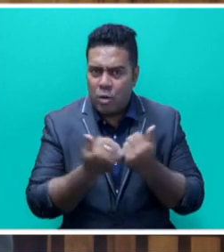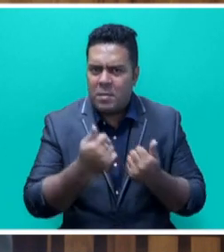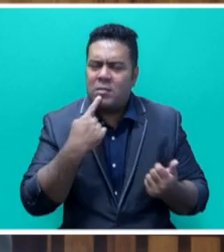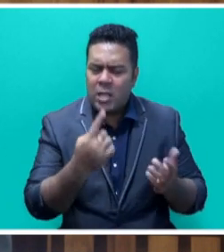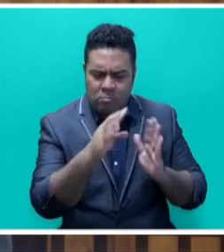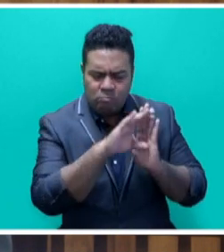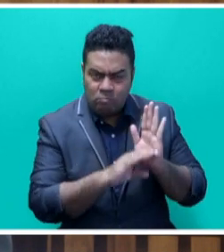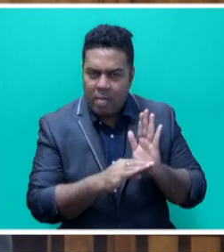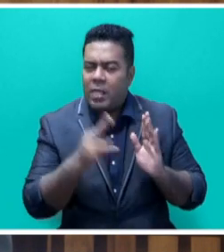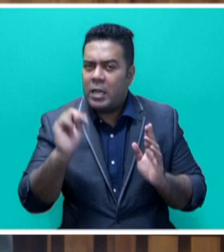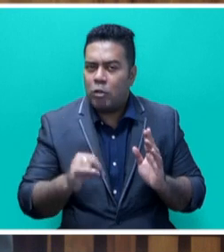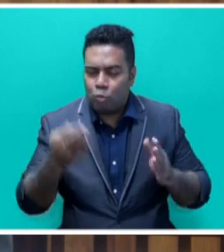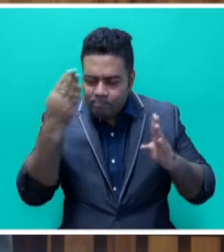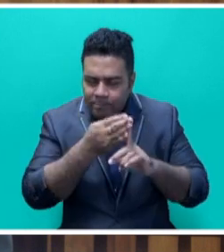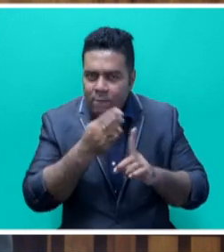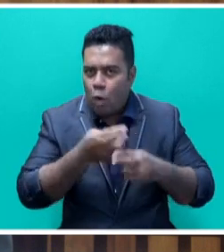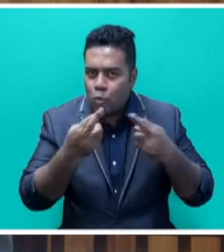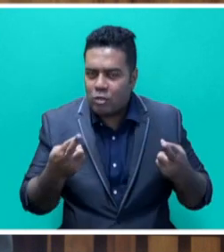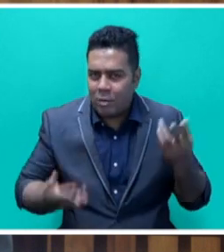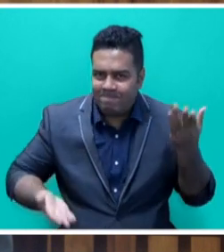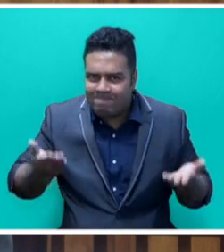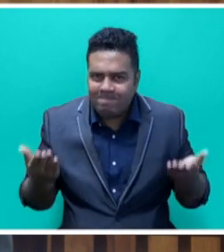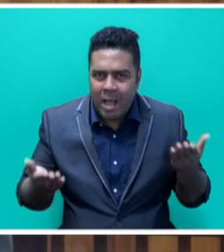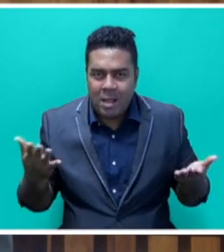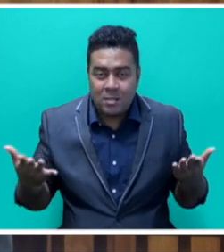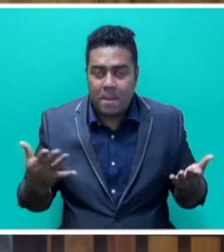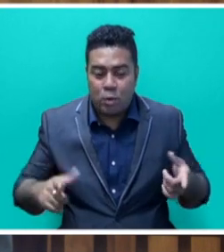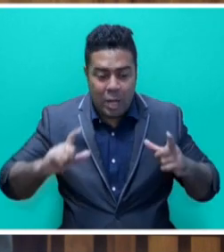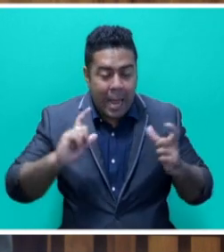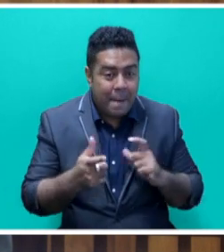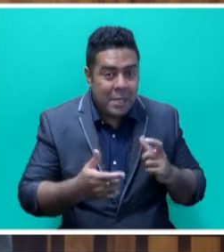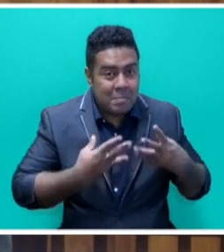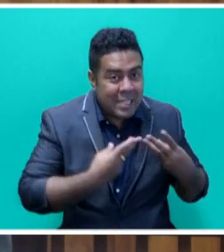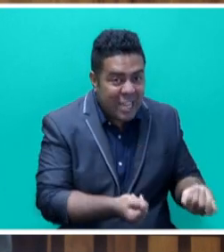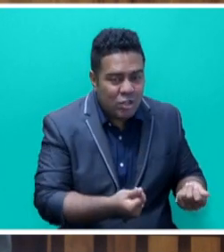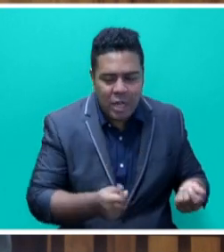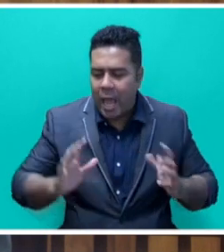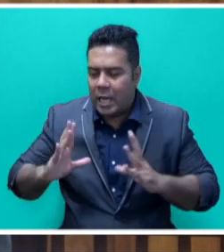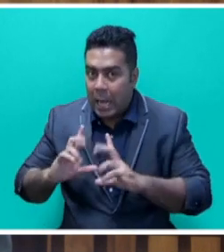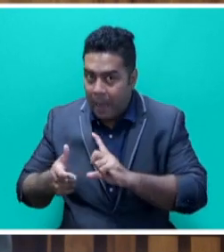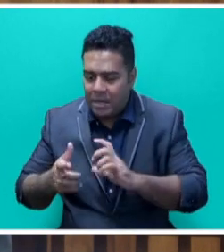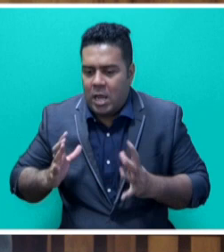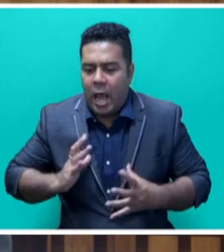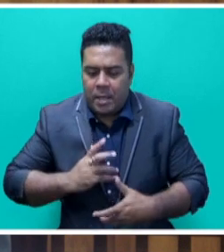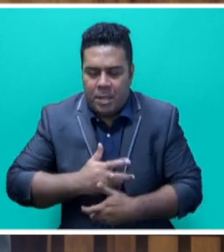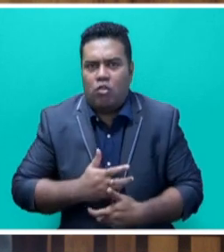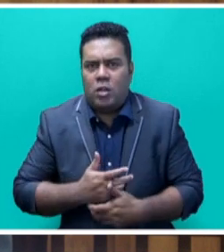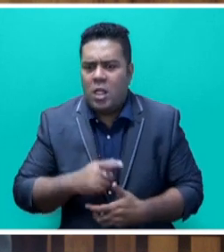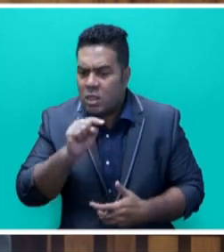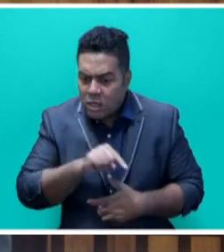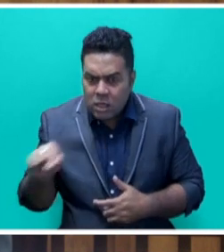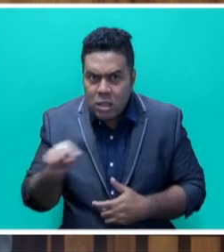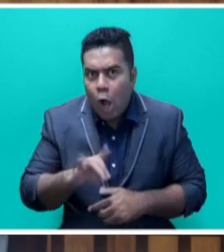need to aim for a resource mobilisation balance between climate mitigation and climate adaptation. This is not happening and